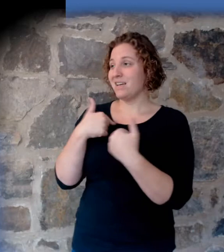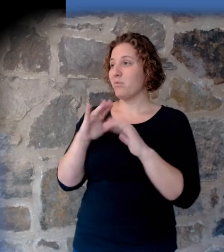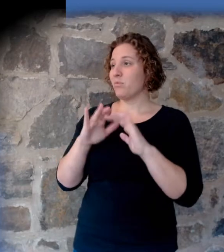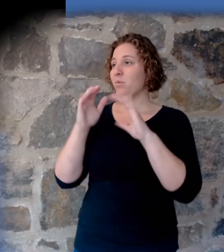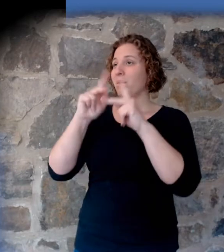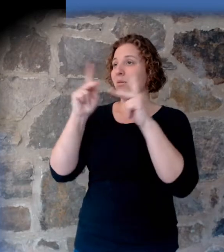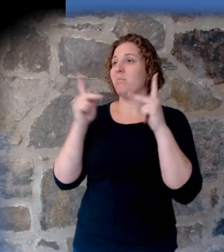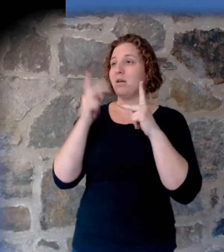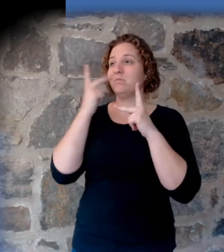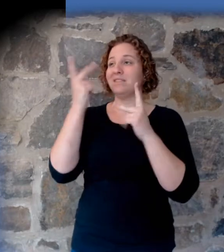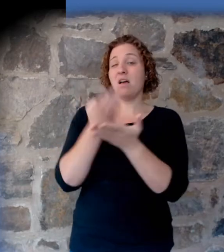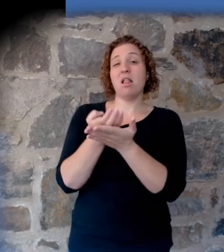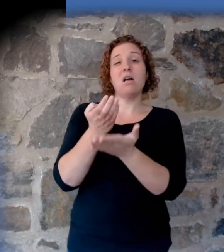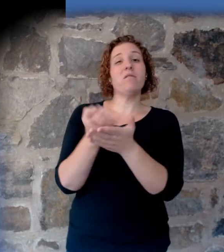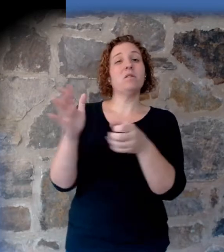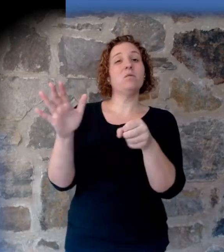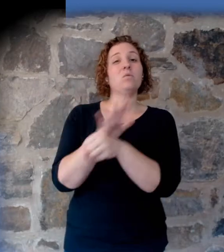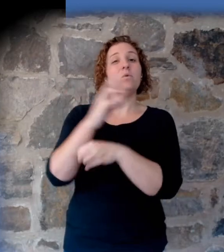for the global flood.